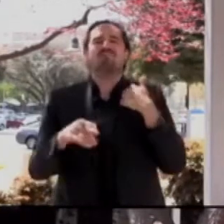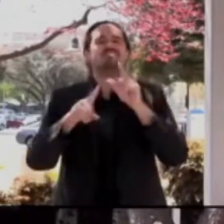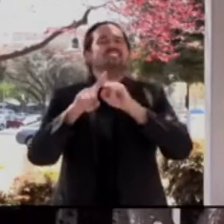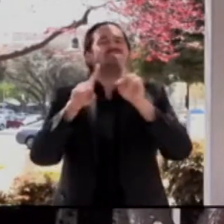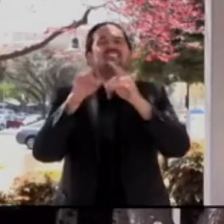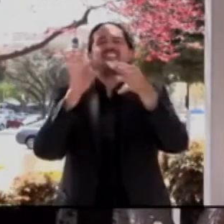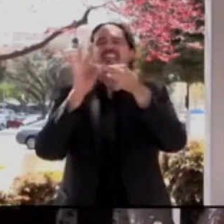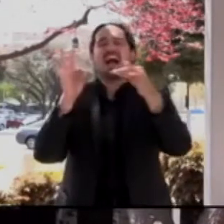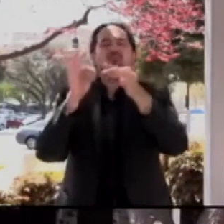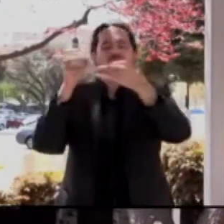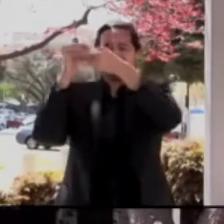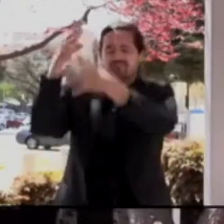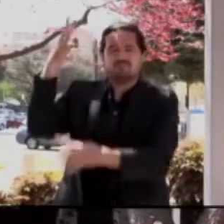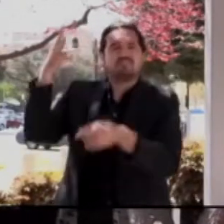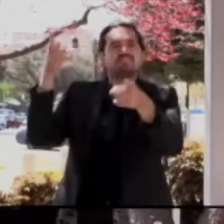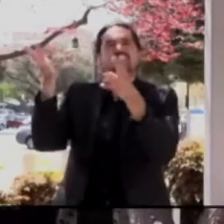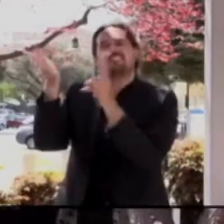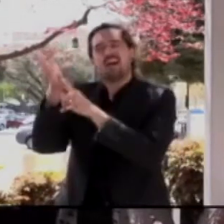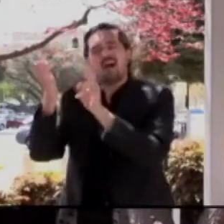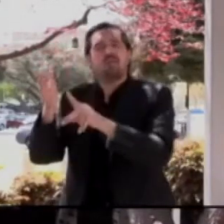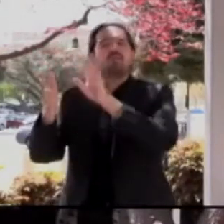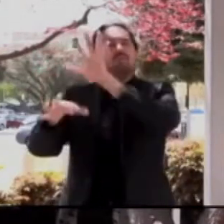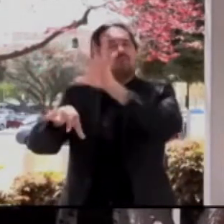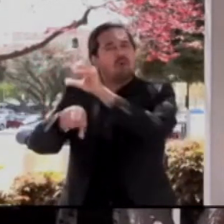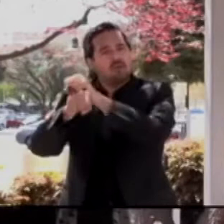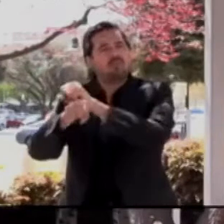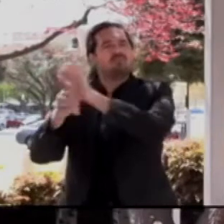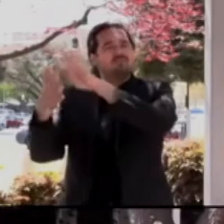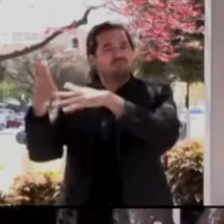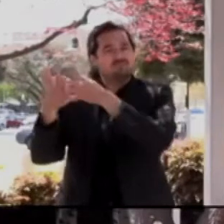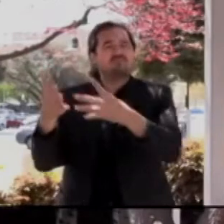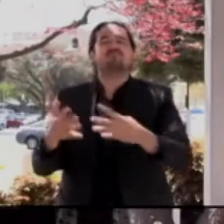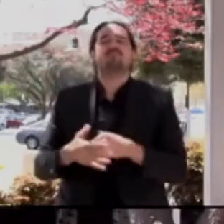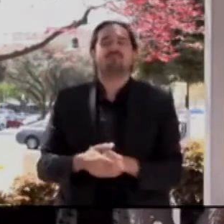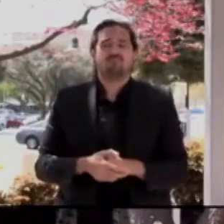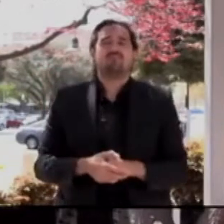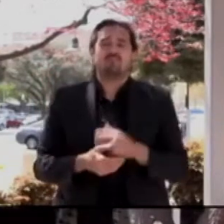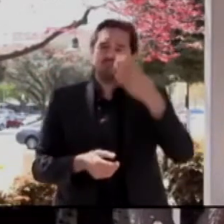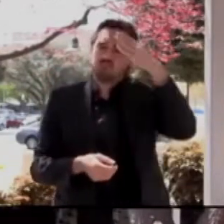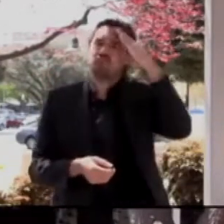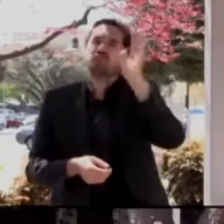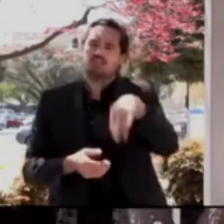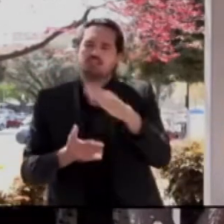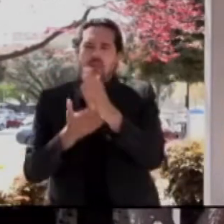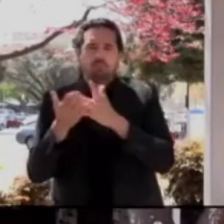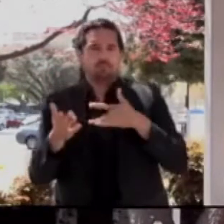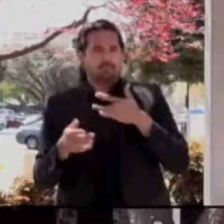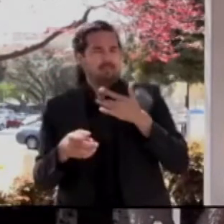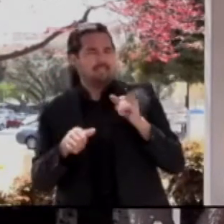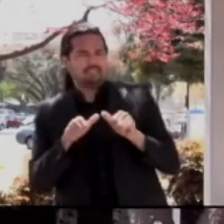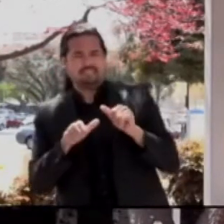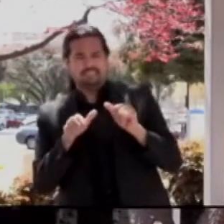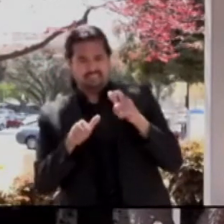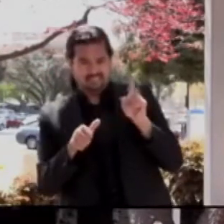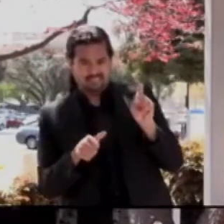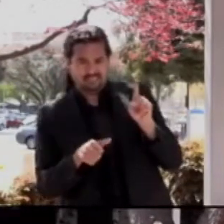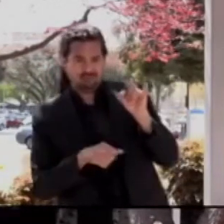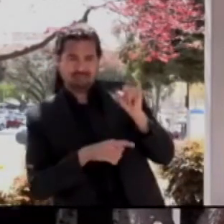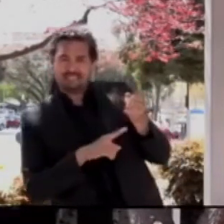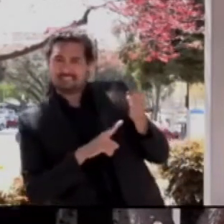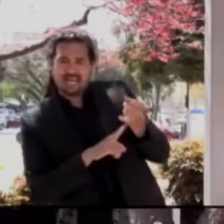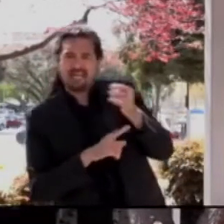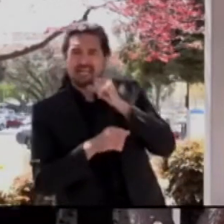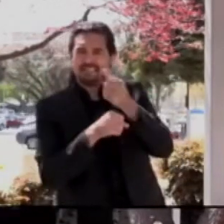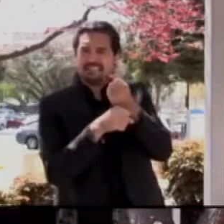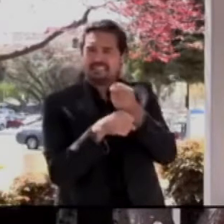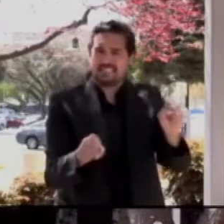I know some people have some doubts regarding hearing the news about the Johnson & Johnson vaccine. Right now, state, the county will not be administering